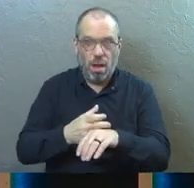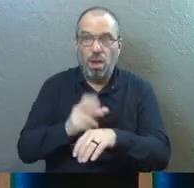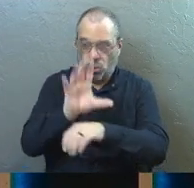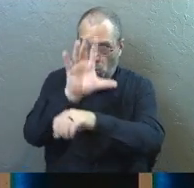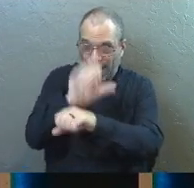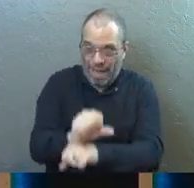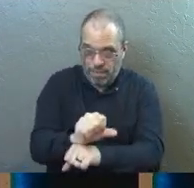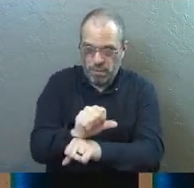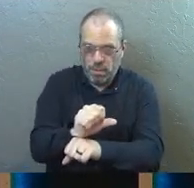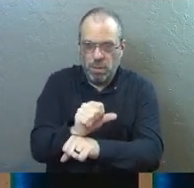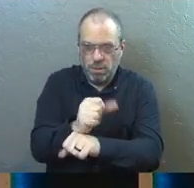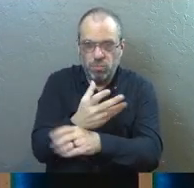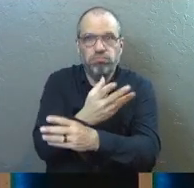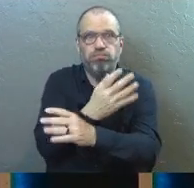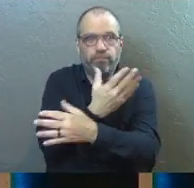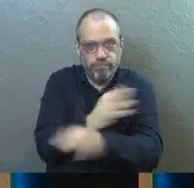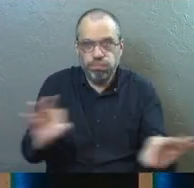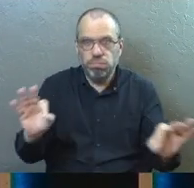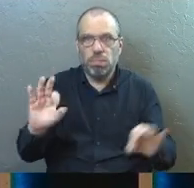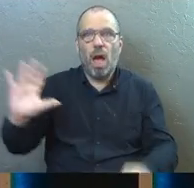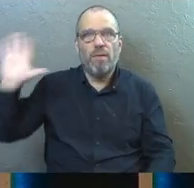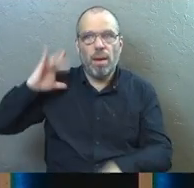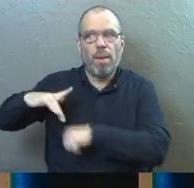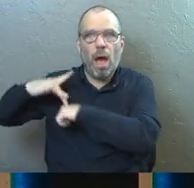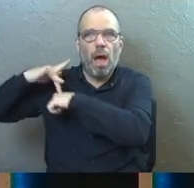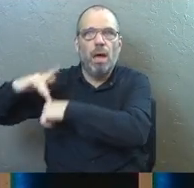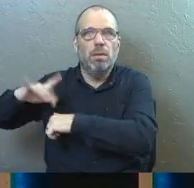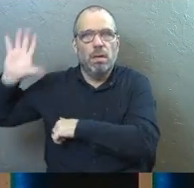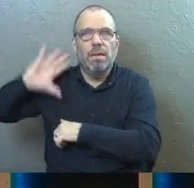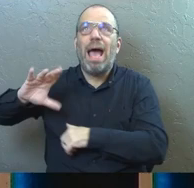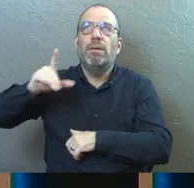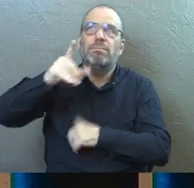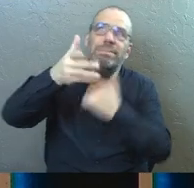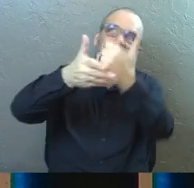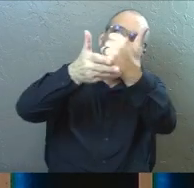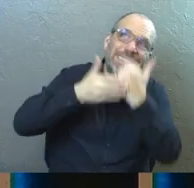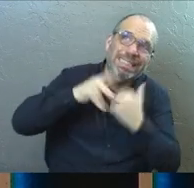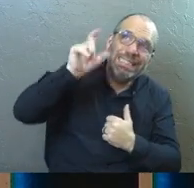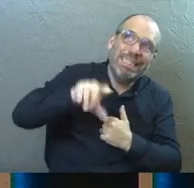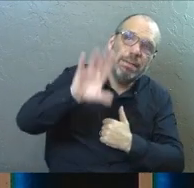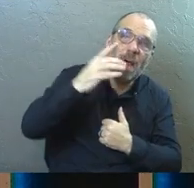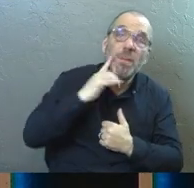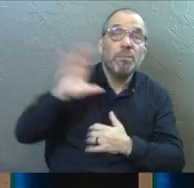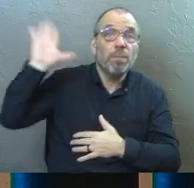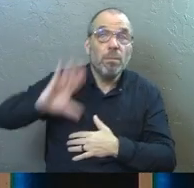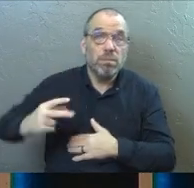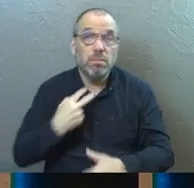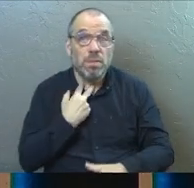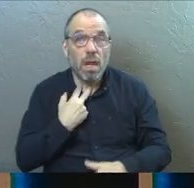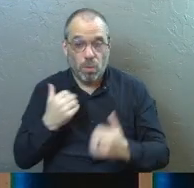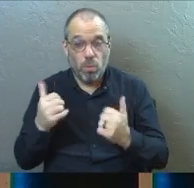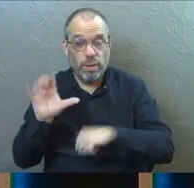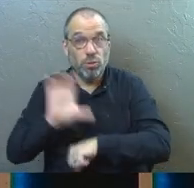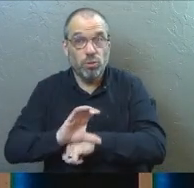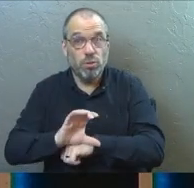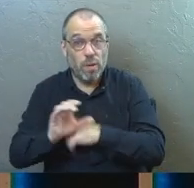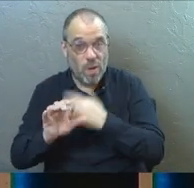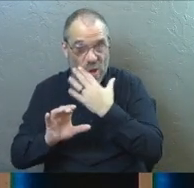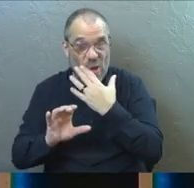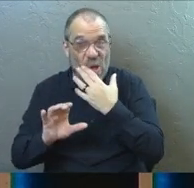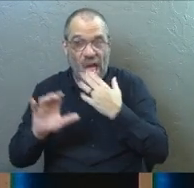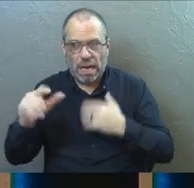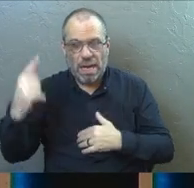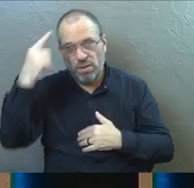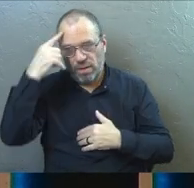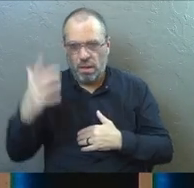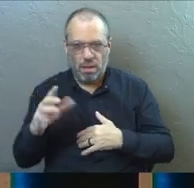free of our past, isn't it? And we need the help of God. God. I used to be stuck in the church. I grew up in the church